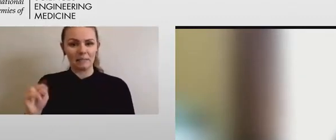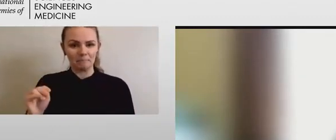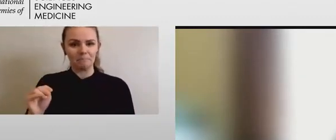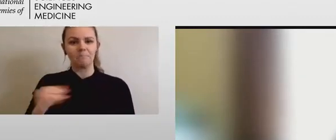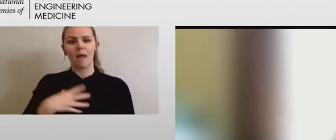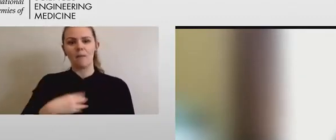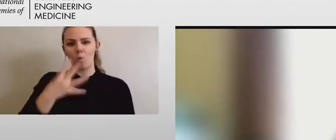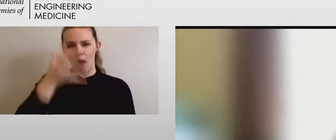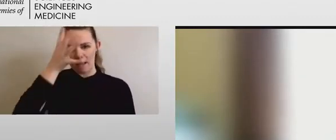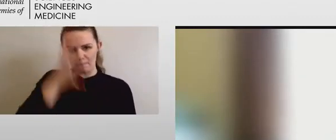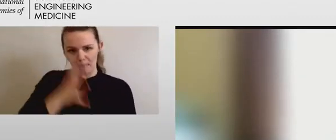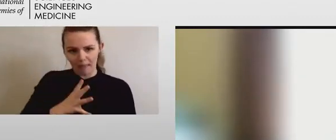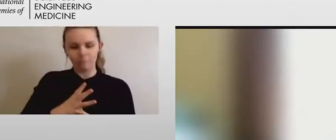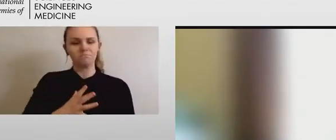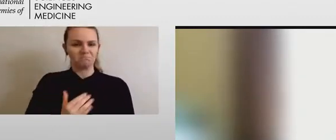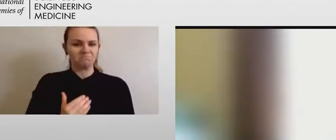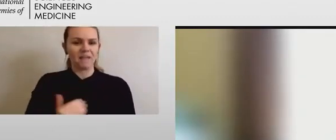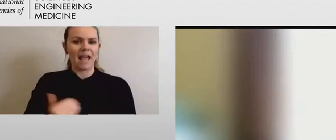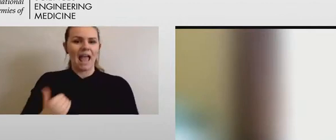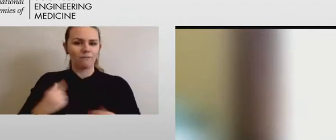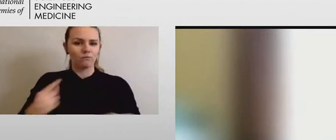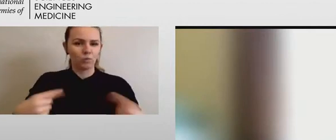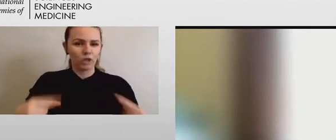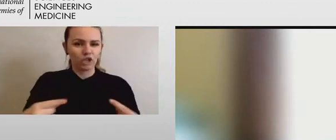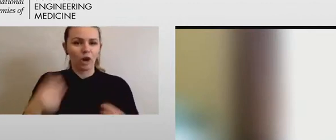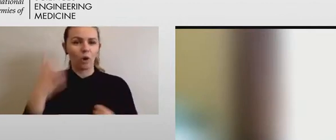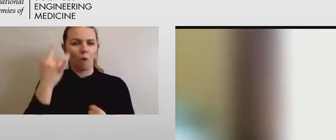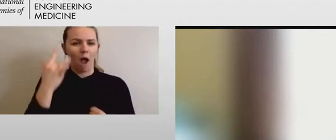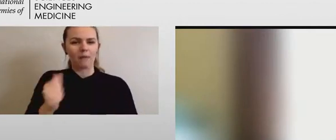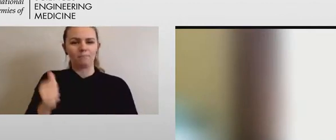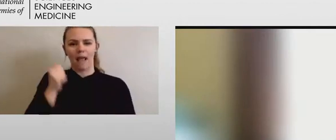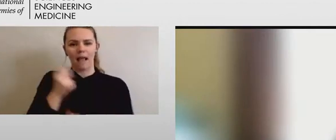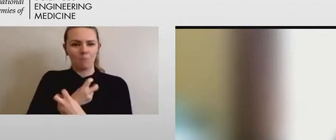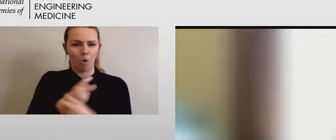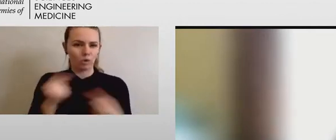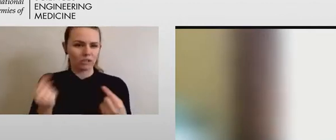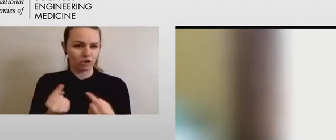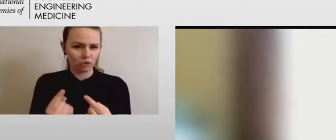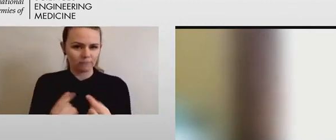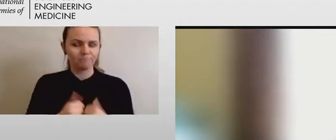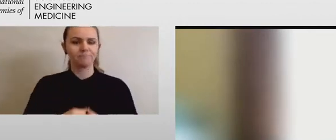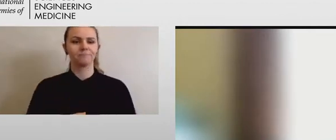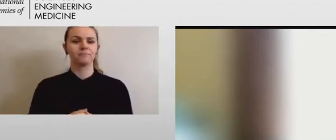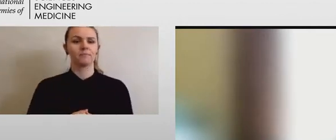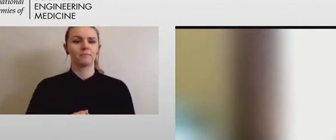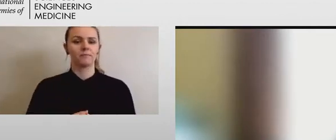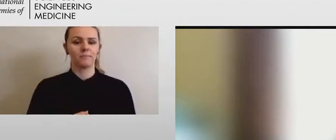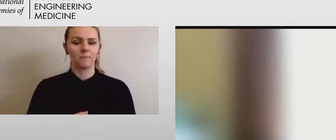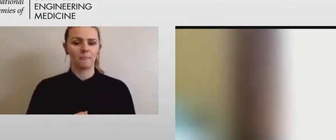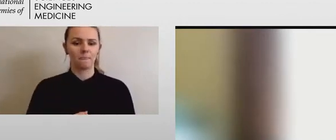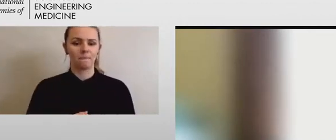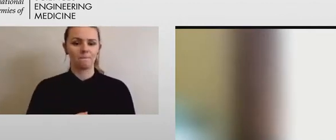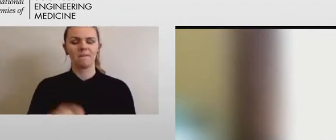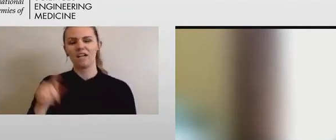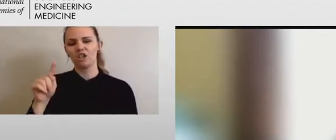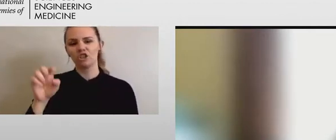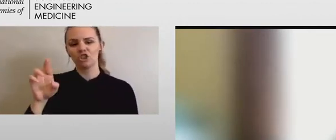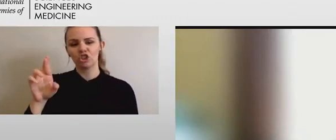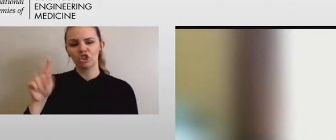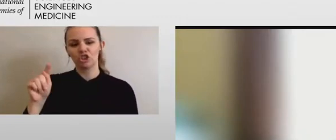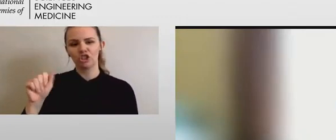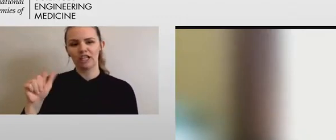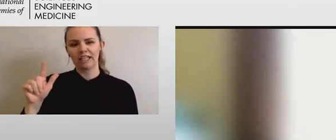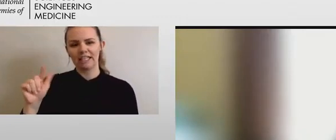due to a spinal cord injury. In my full presentation, I mentioned some